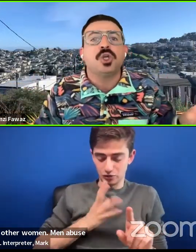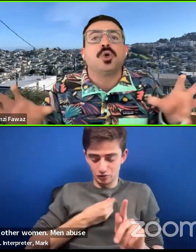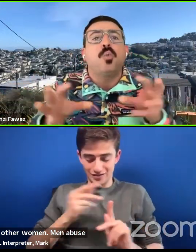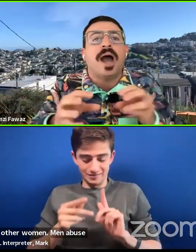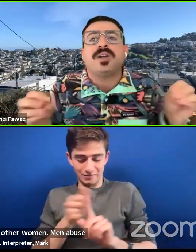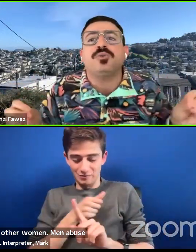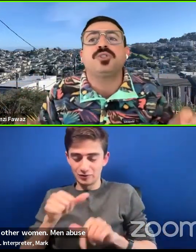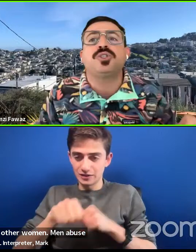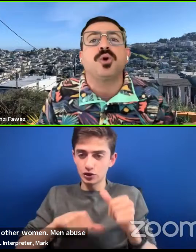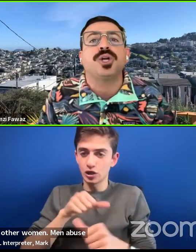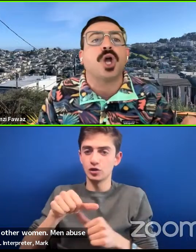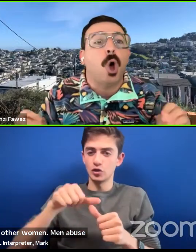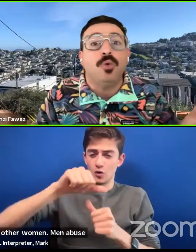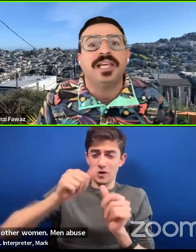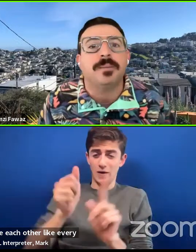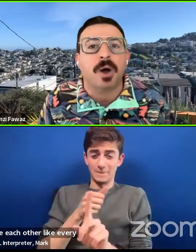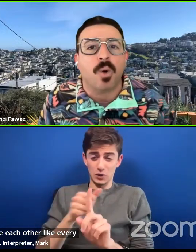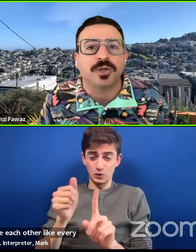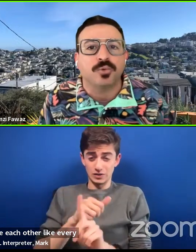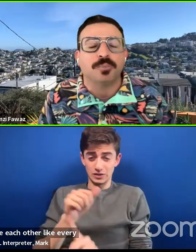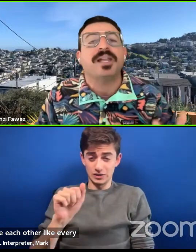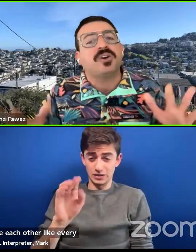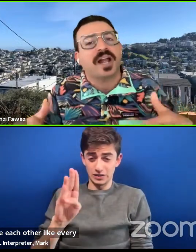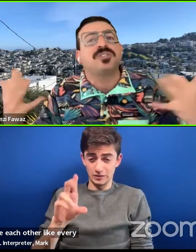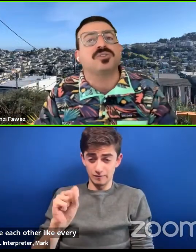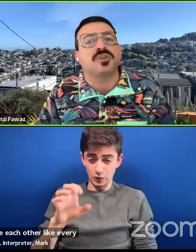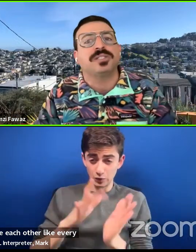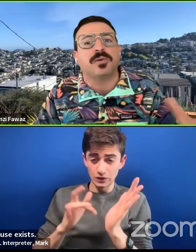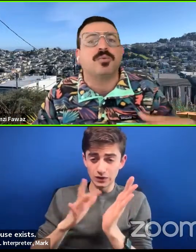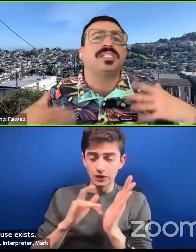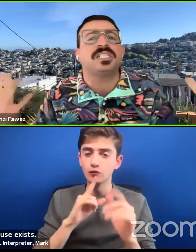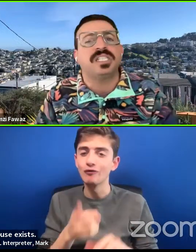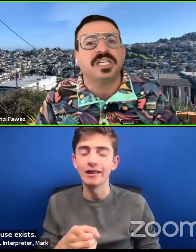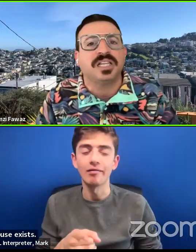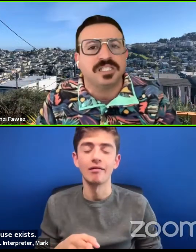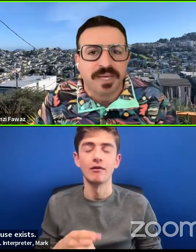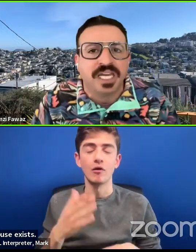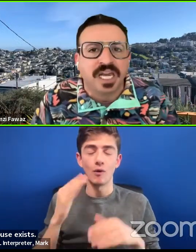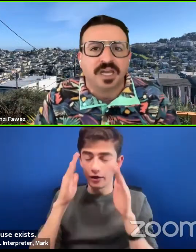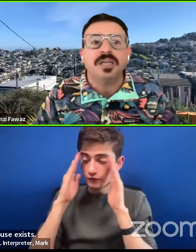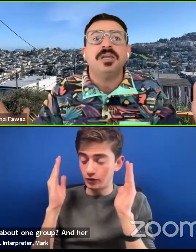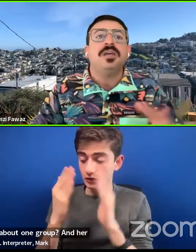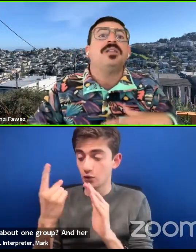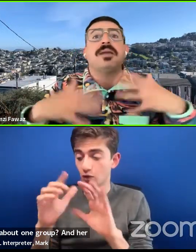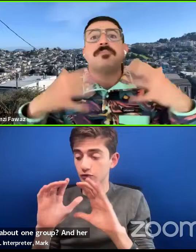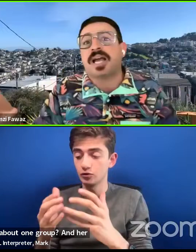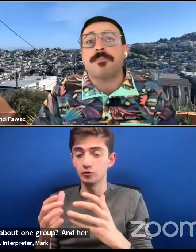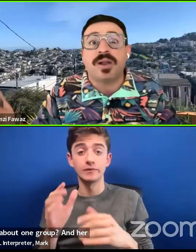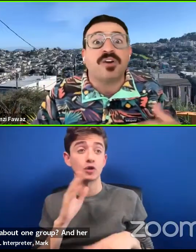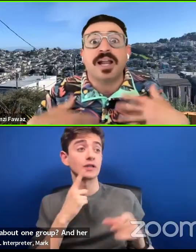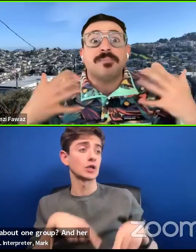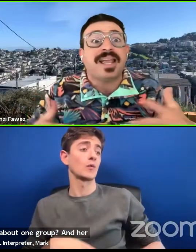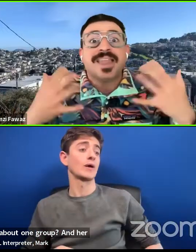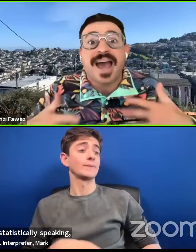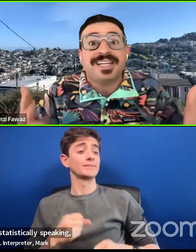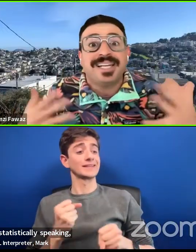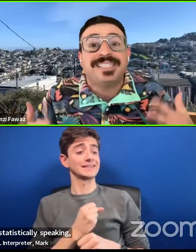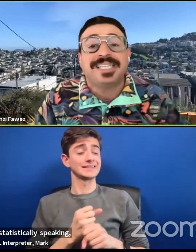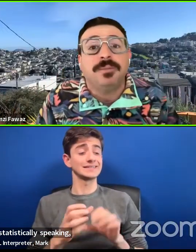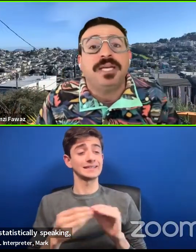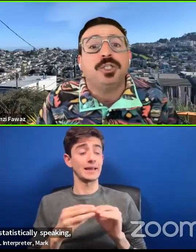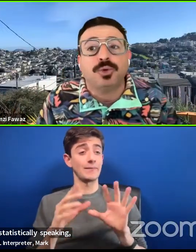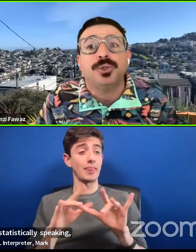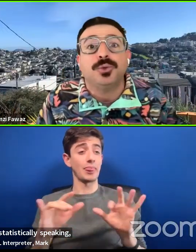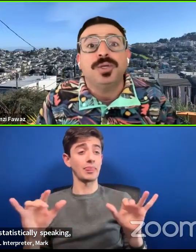exists. So why are you so worried only about one group? And her answer is always like, well, statistically speaking, they make up whatever. And I'm like,